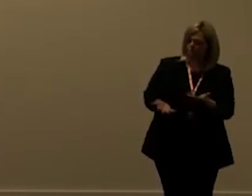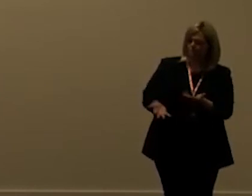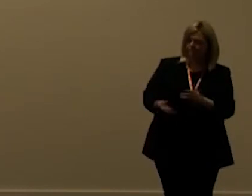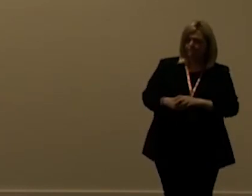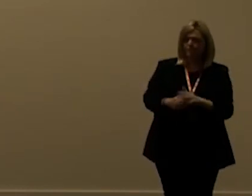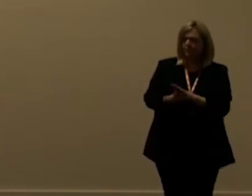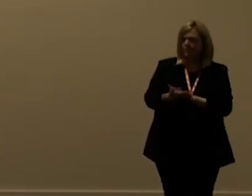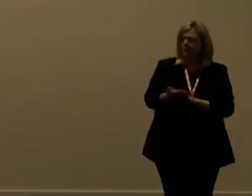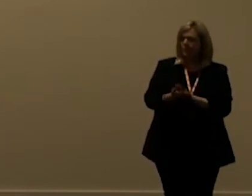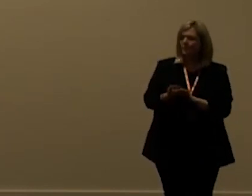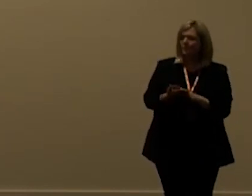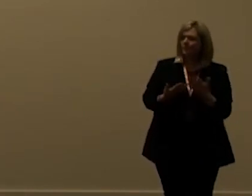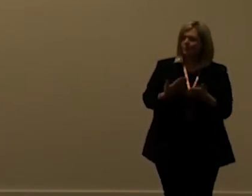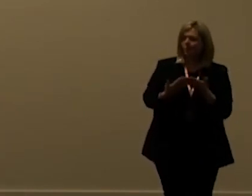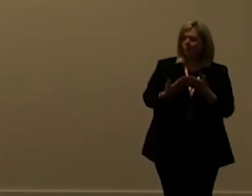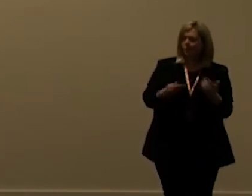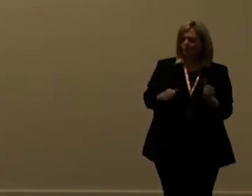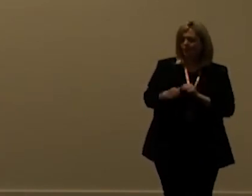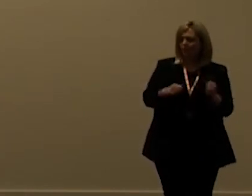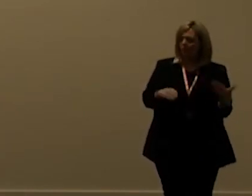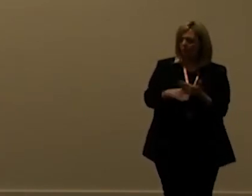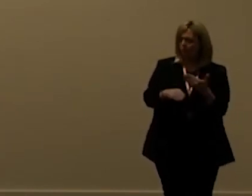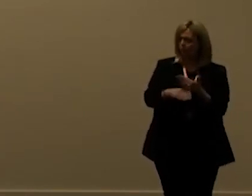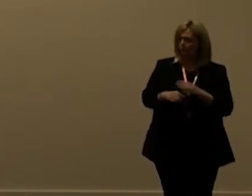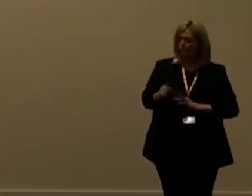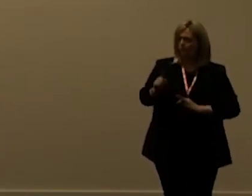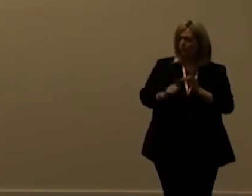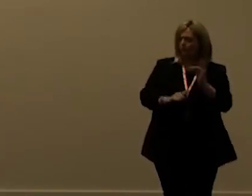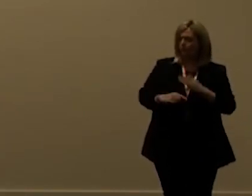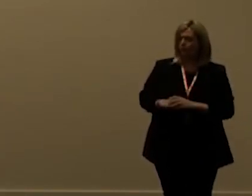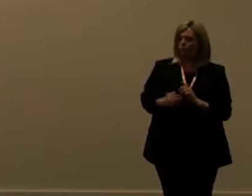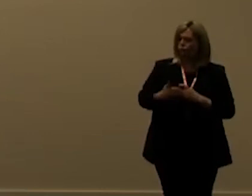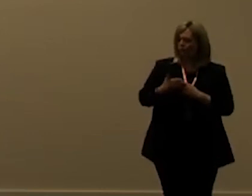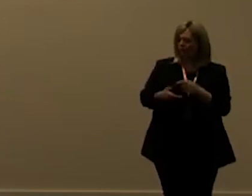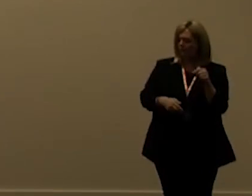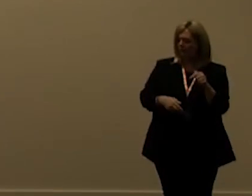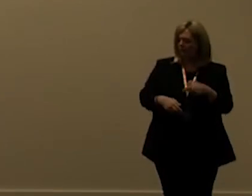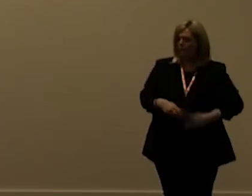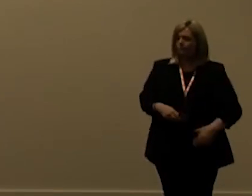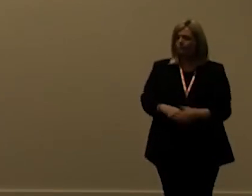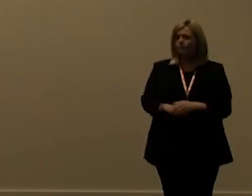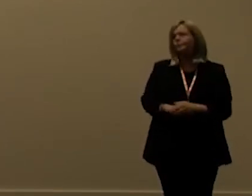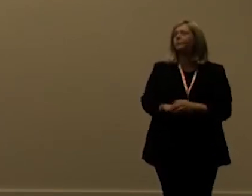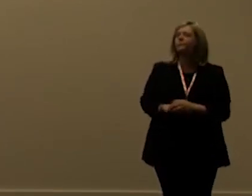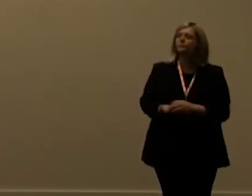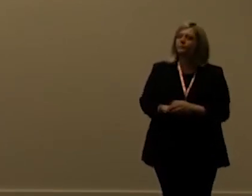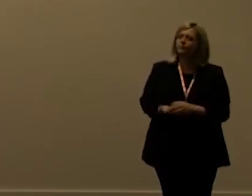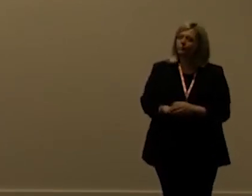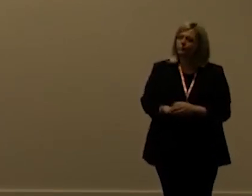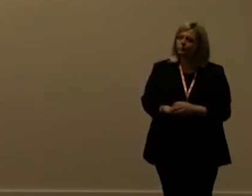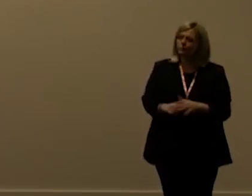so that gives you a lot of more performance so that's recommended as well and as the